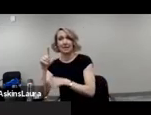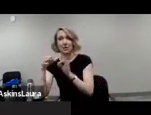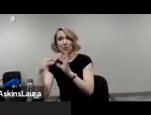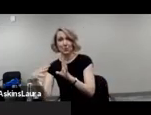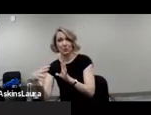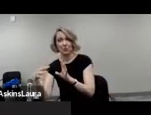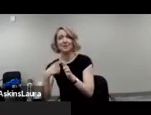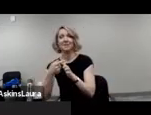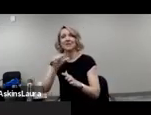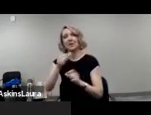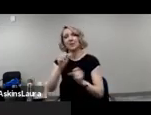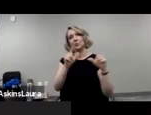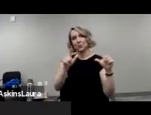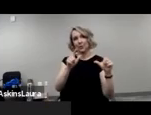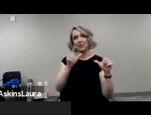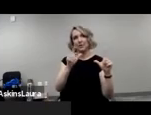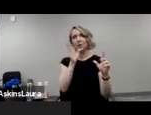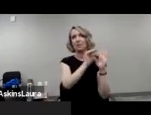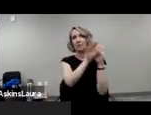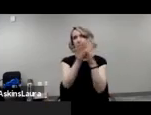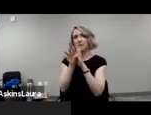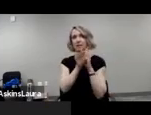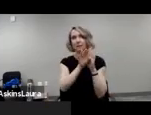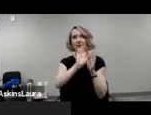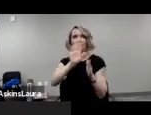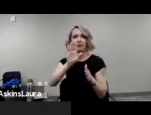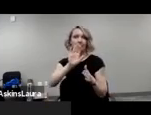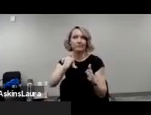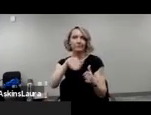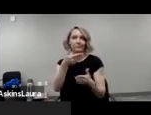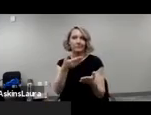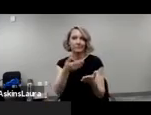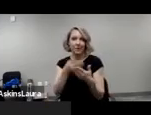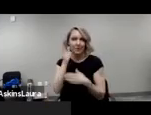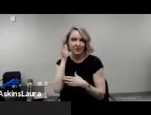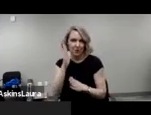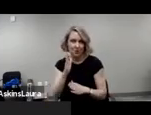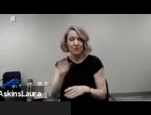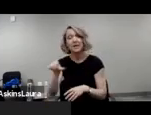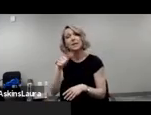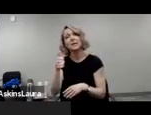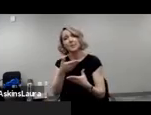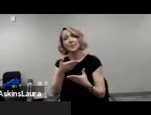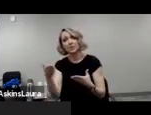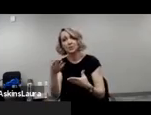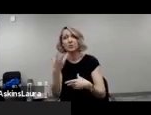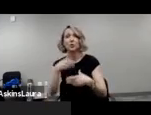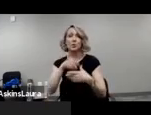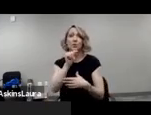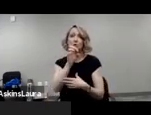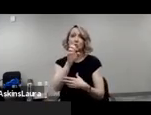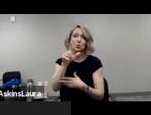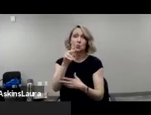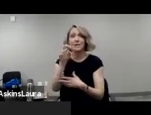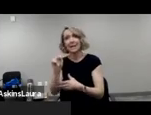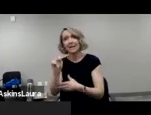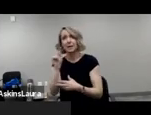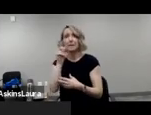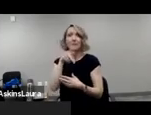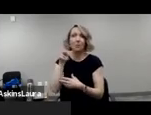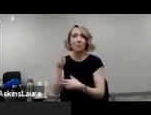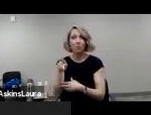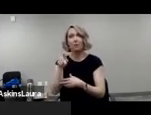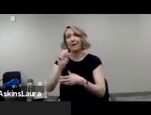to ensure that everyone can see the speakers. All materials, including the toolkits that Margaret spoke about, including the PowerPoint she is using,